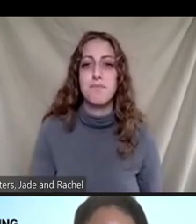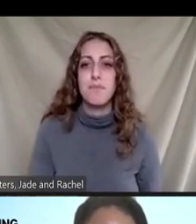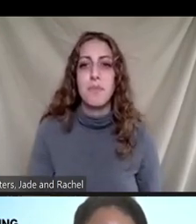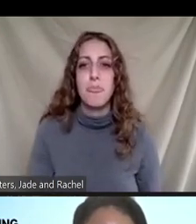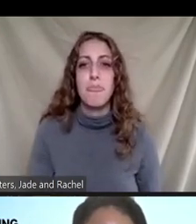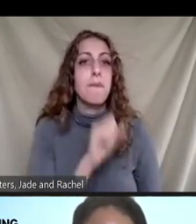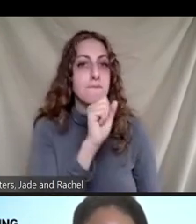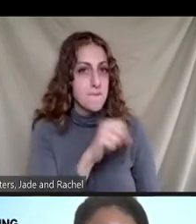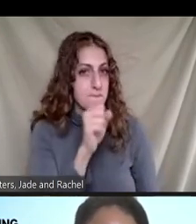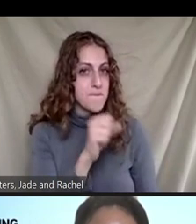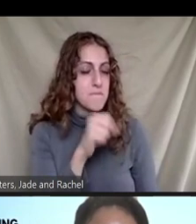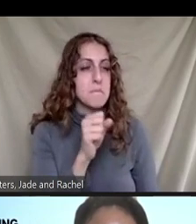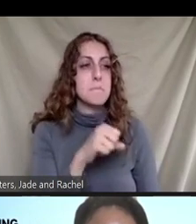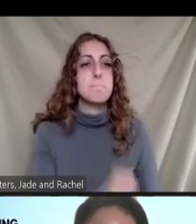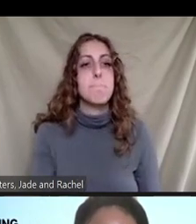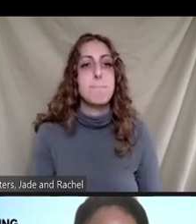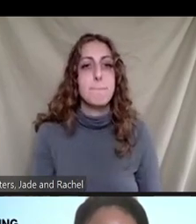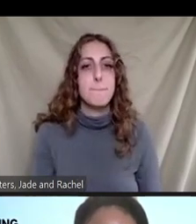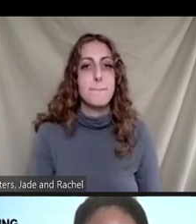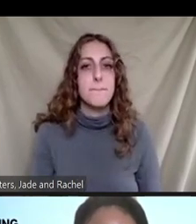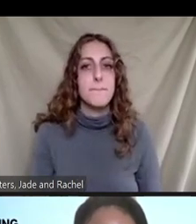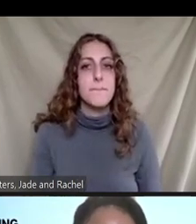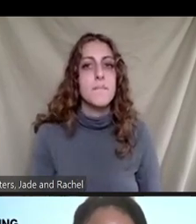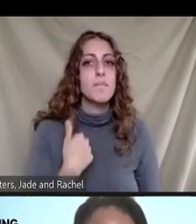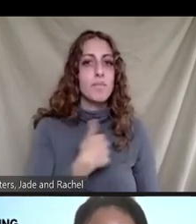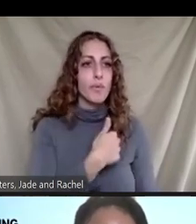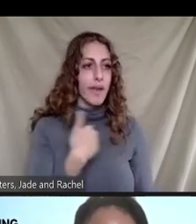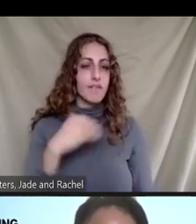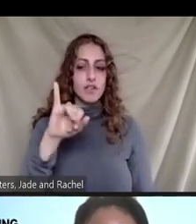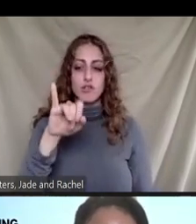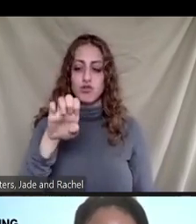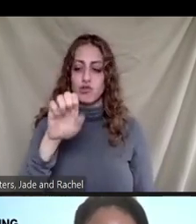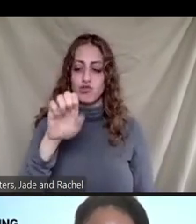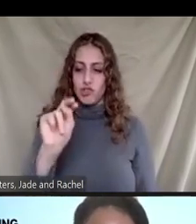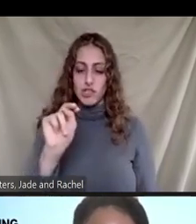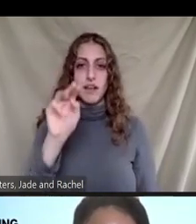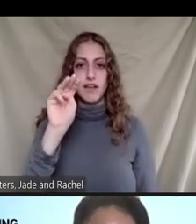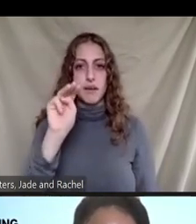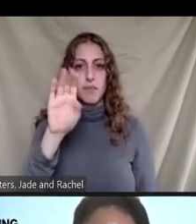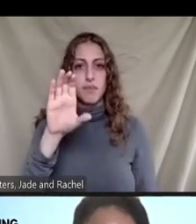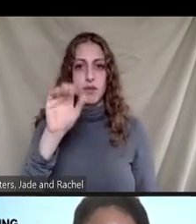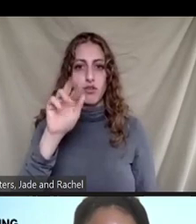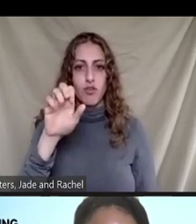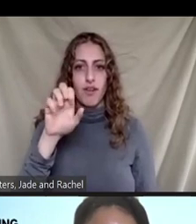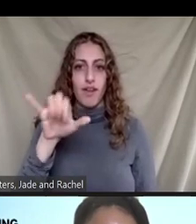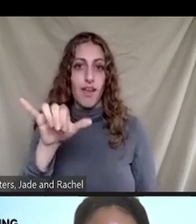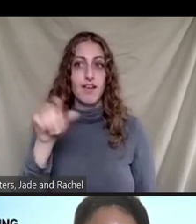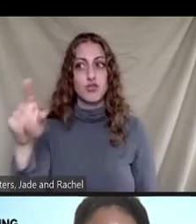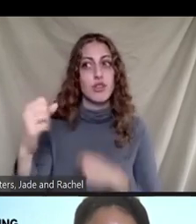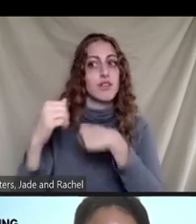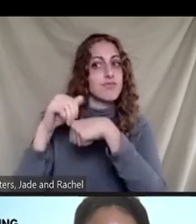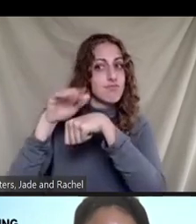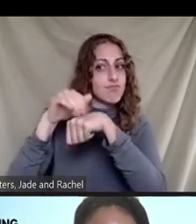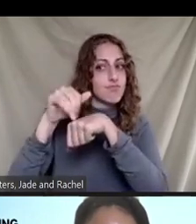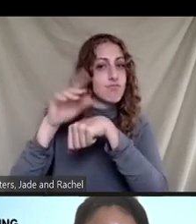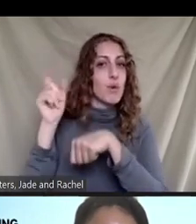Yes. We have Jean McRae, who's been sending questions every week, so this is great.